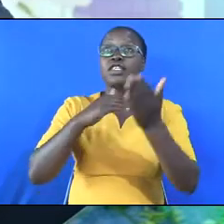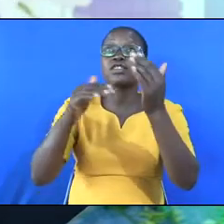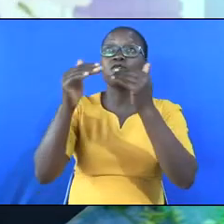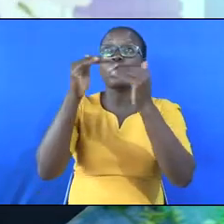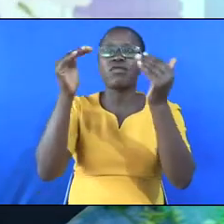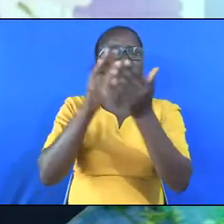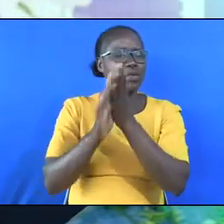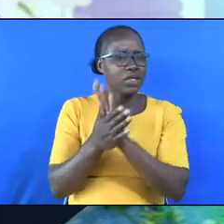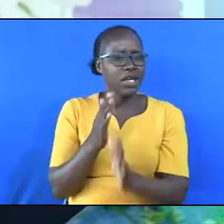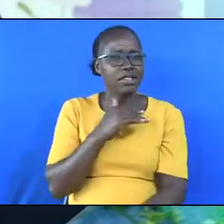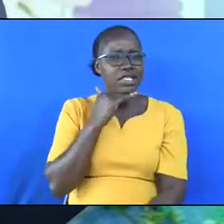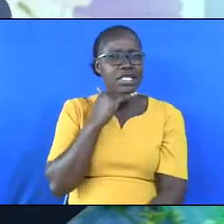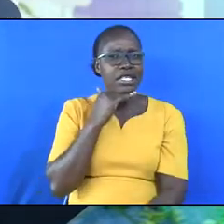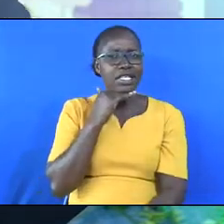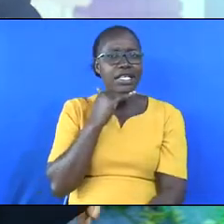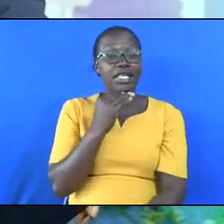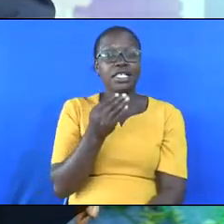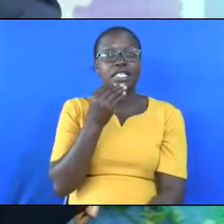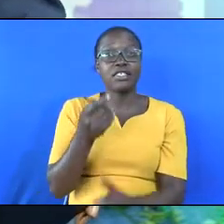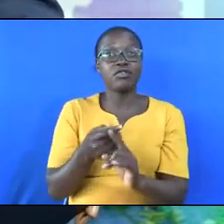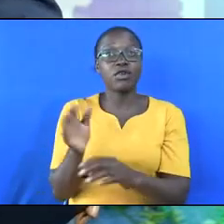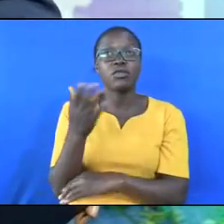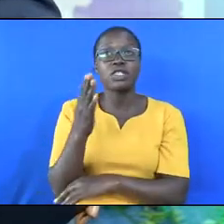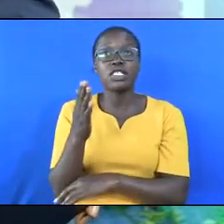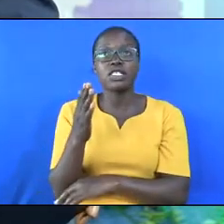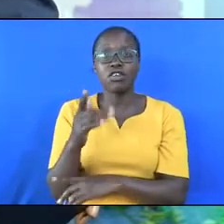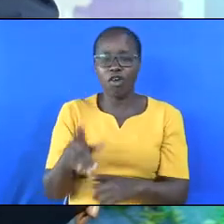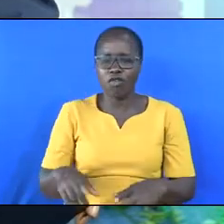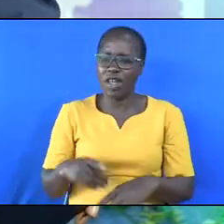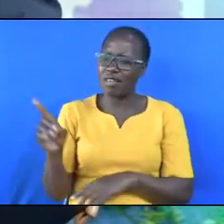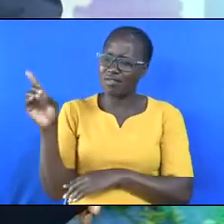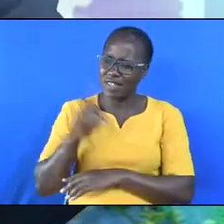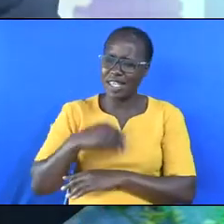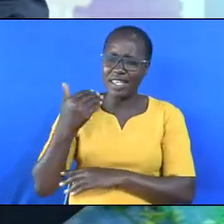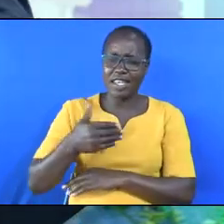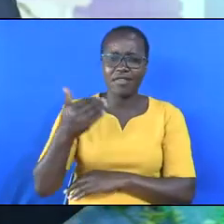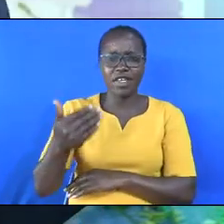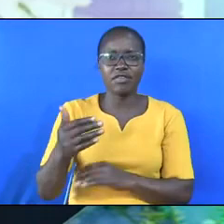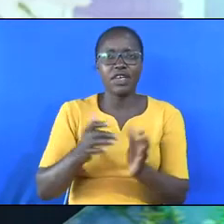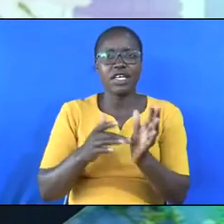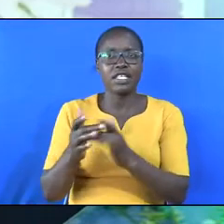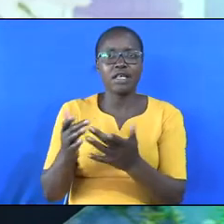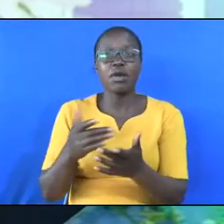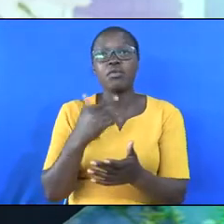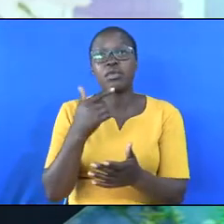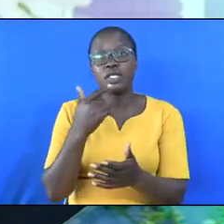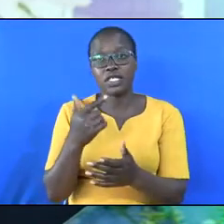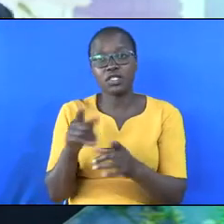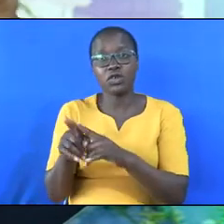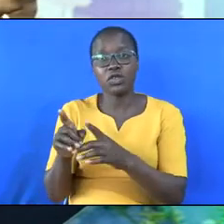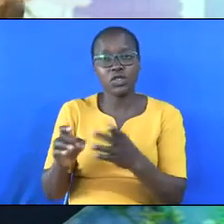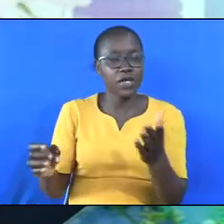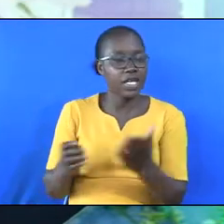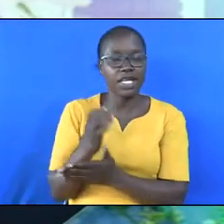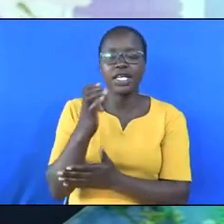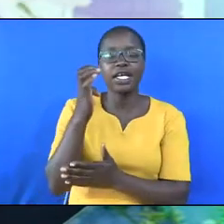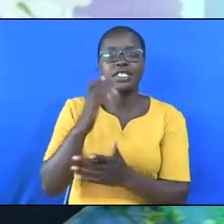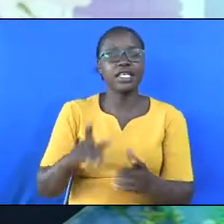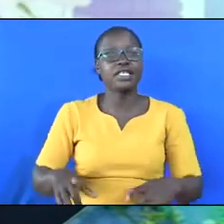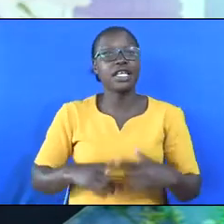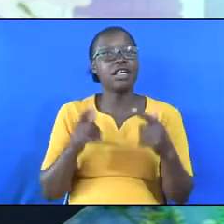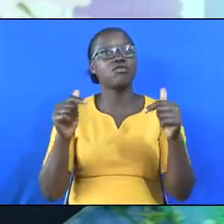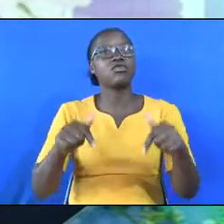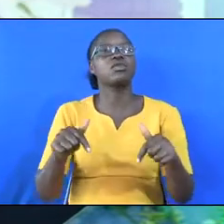Enoch is eating from the tree of life today in heaven. The Bible also tells me that Elijah is alive today.